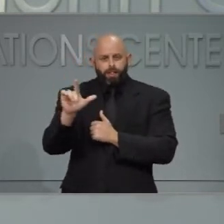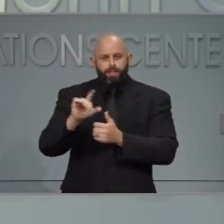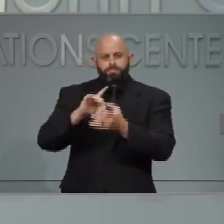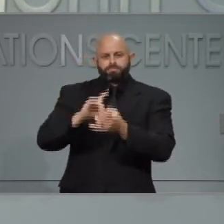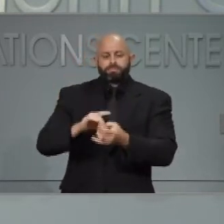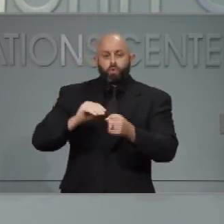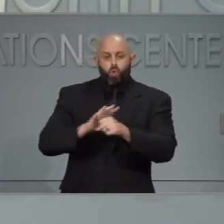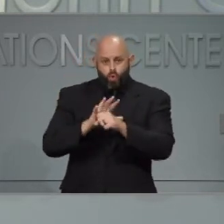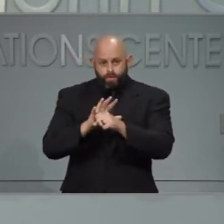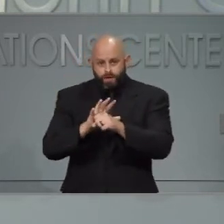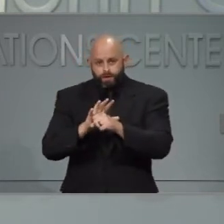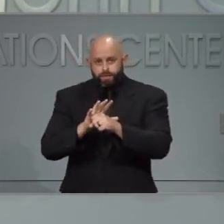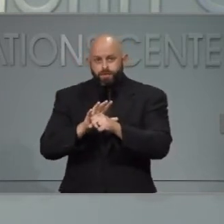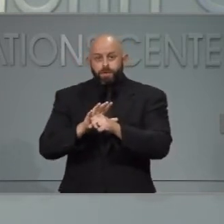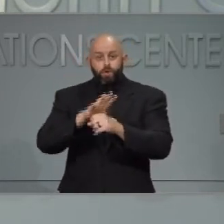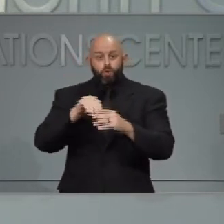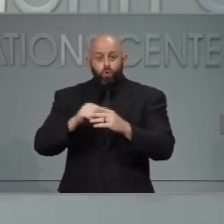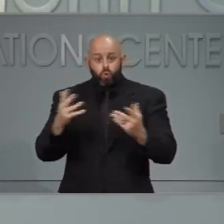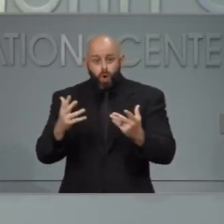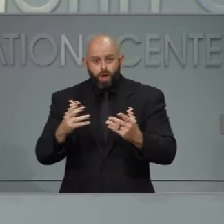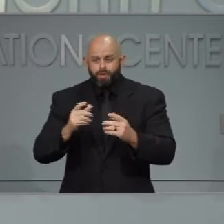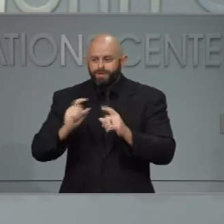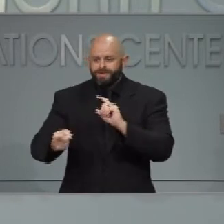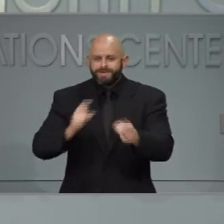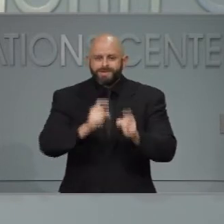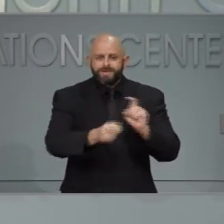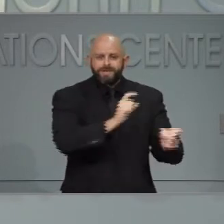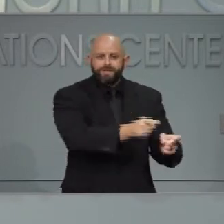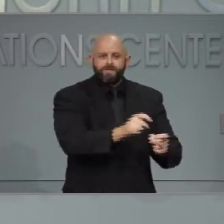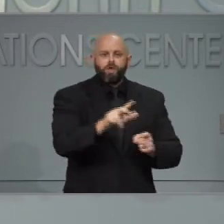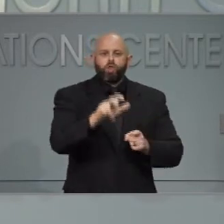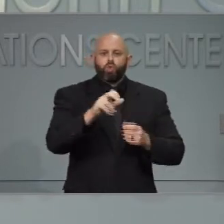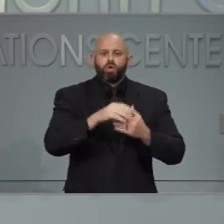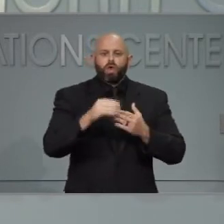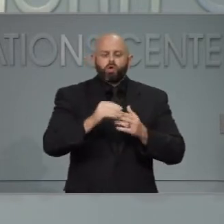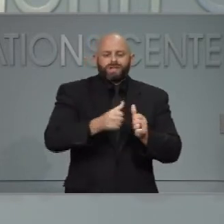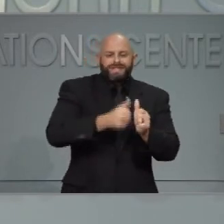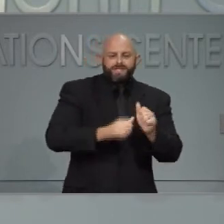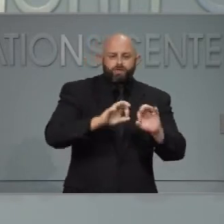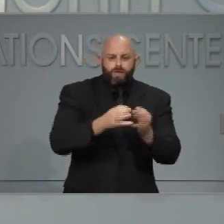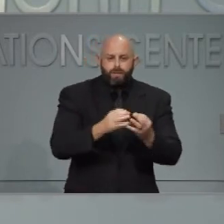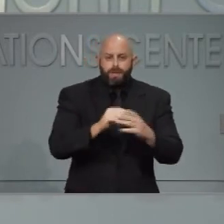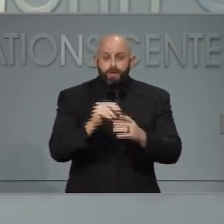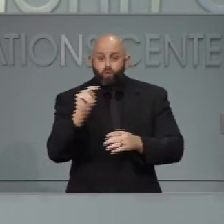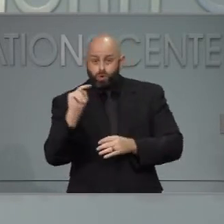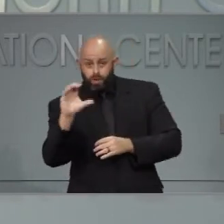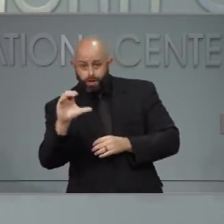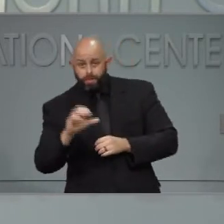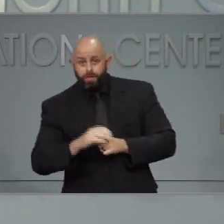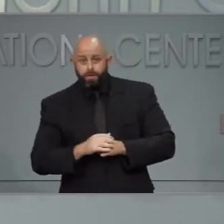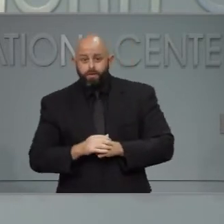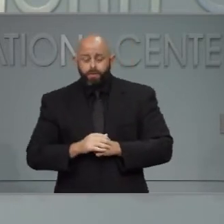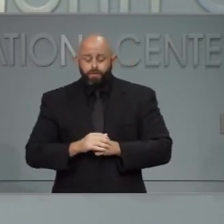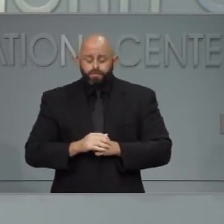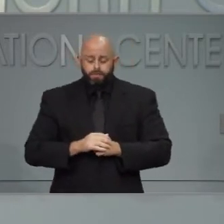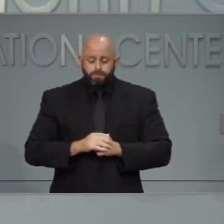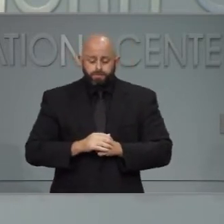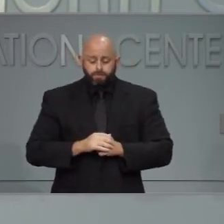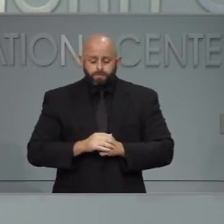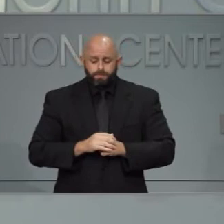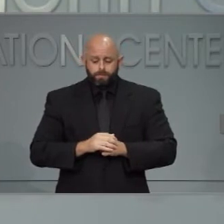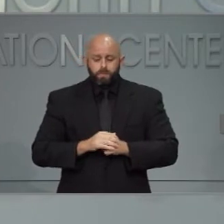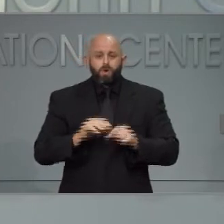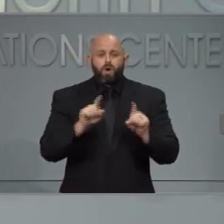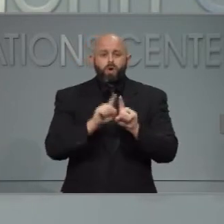giving about $300 to each family in direct payments, and also expanding eligibility for opportunity